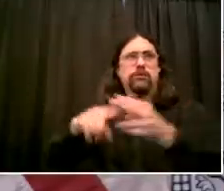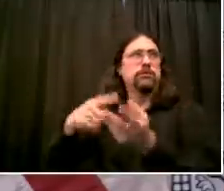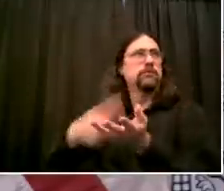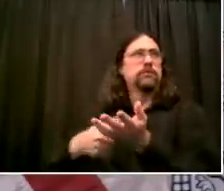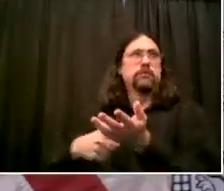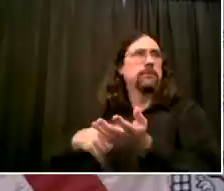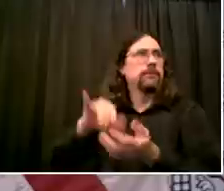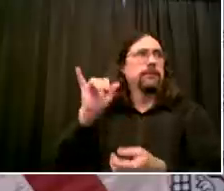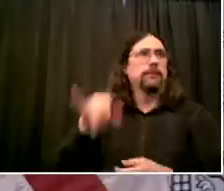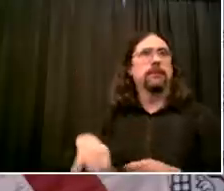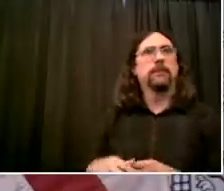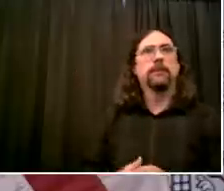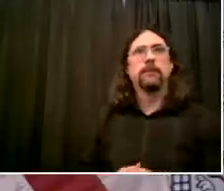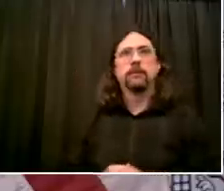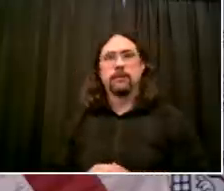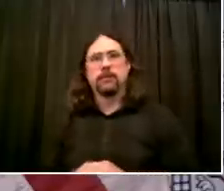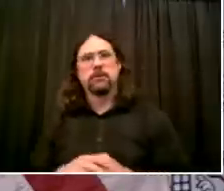CBS.